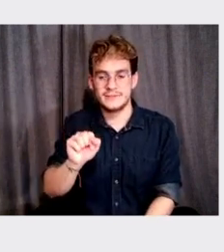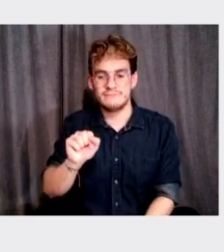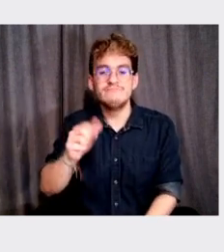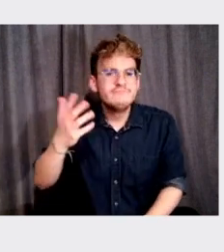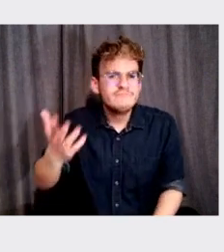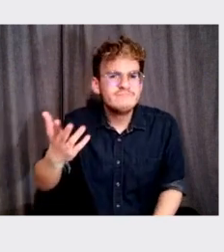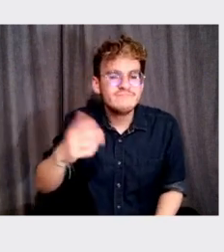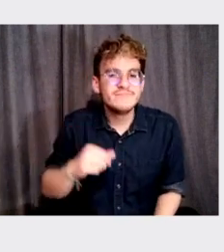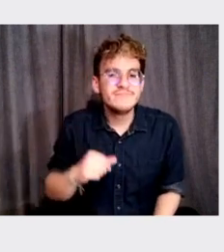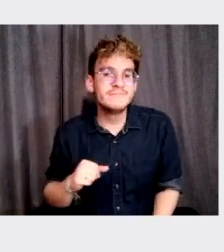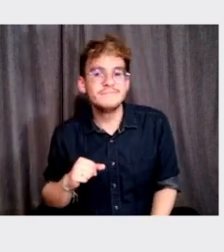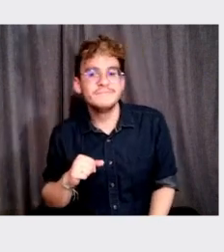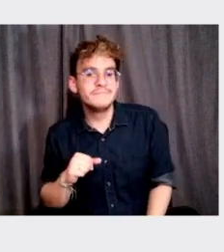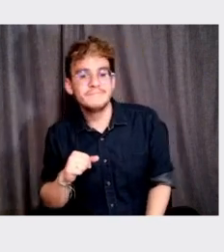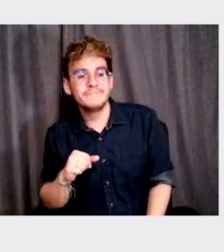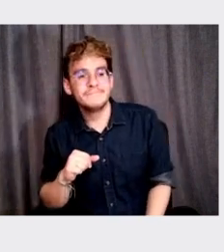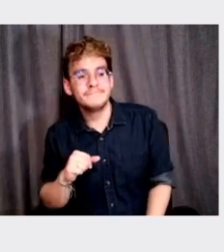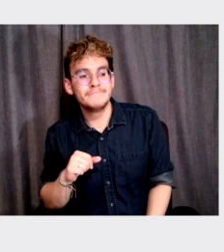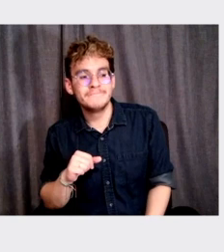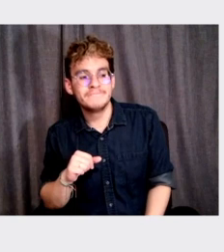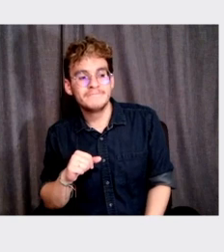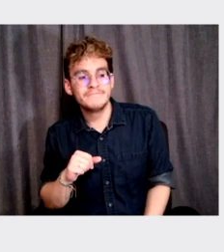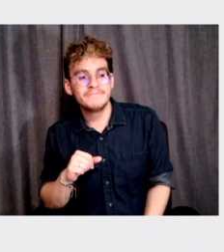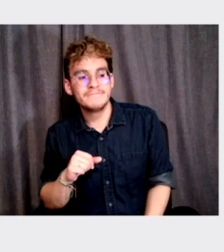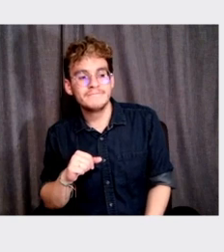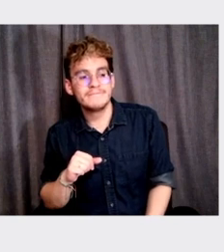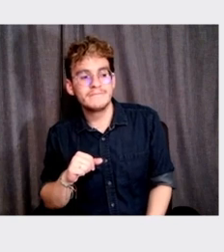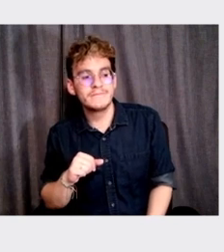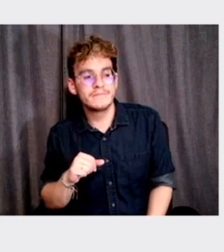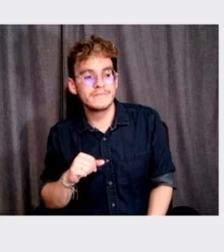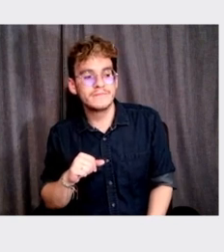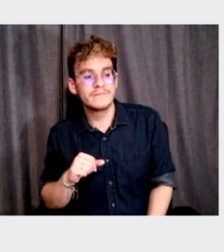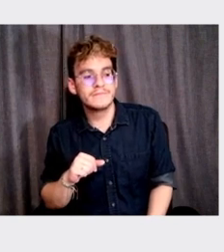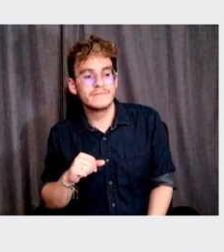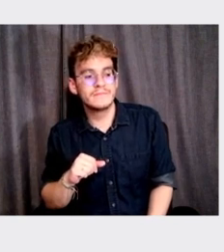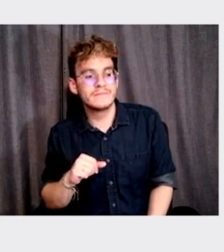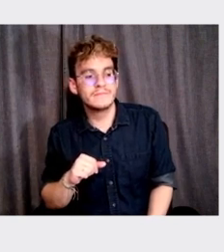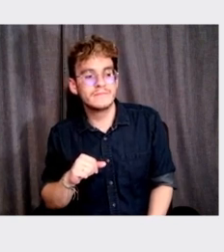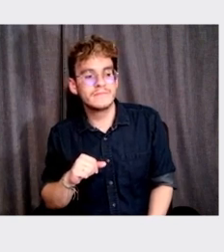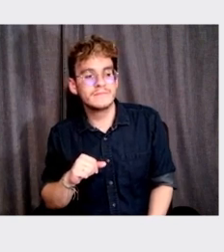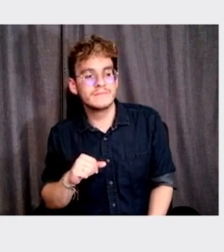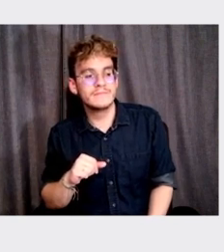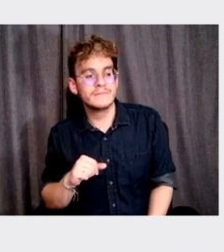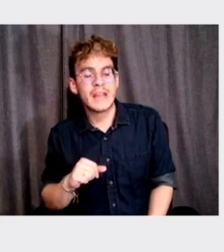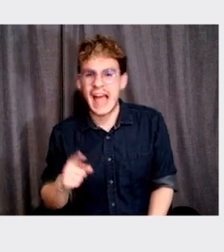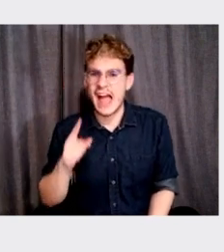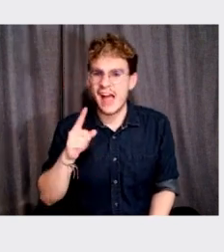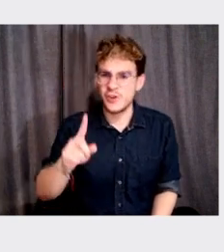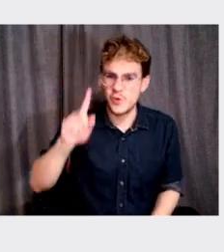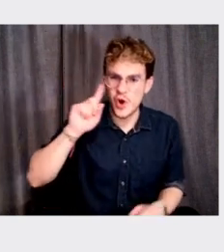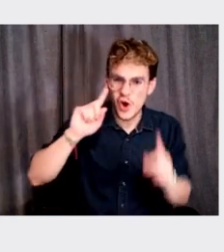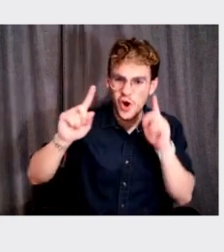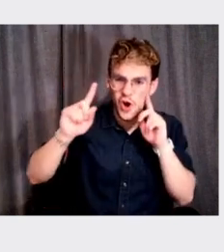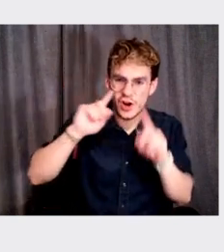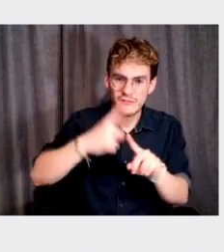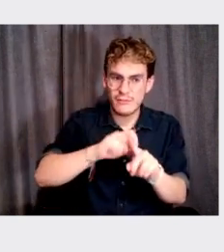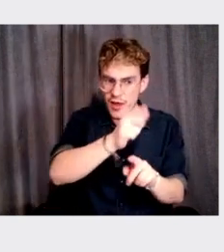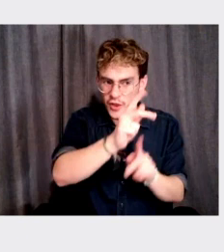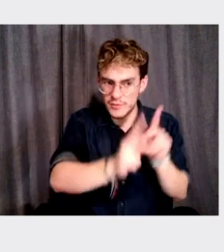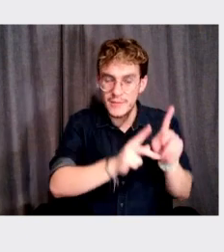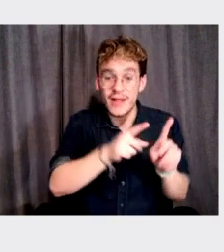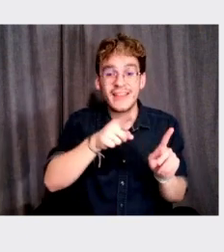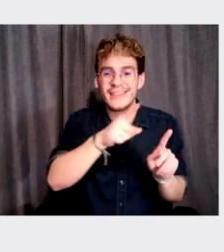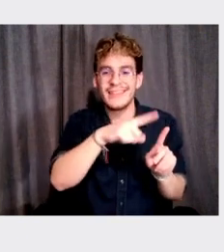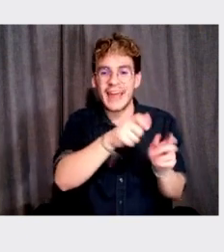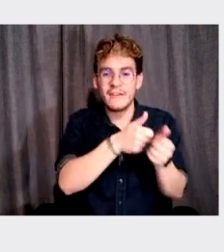how, uh, have you, um, have you heard from, from people who followed the